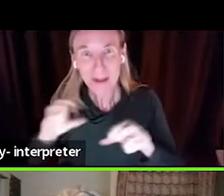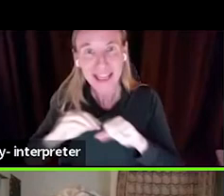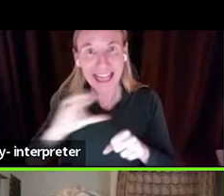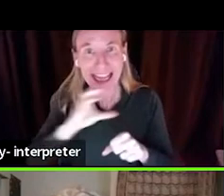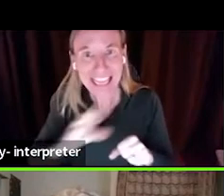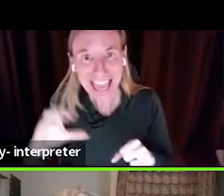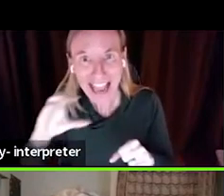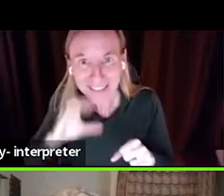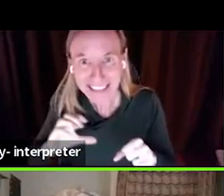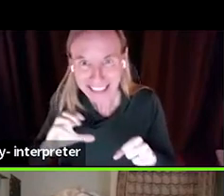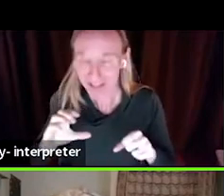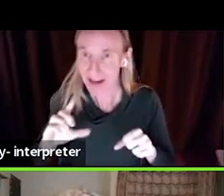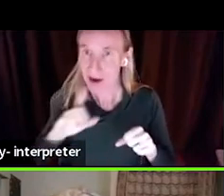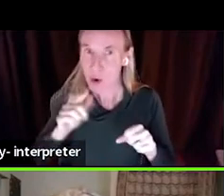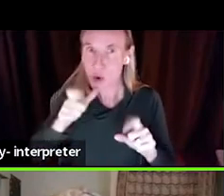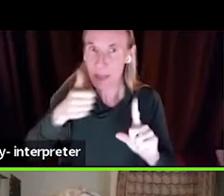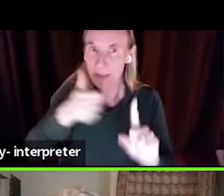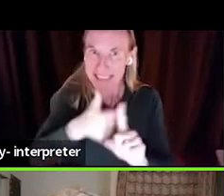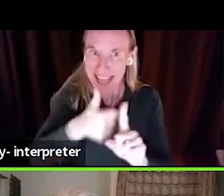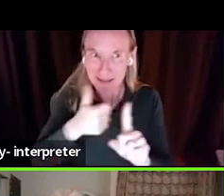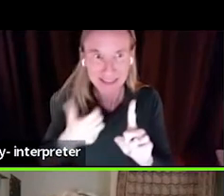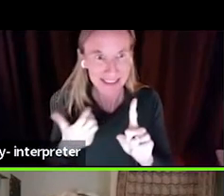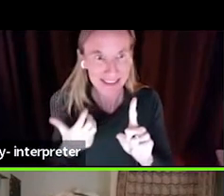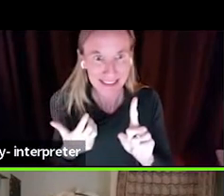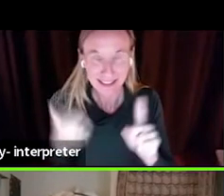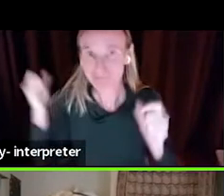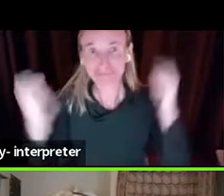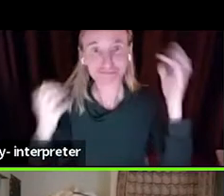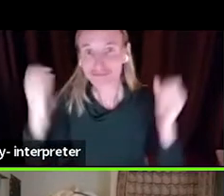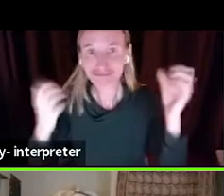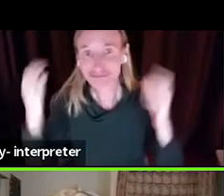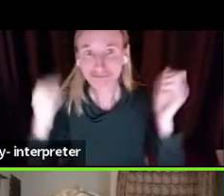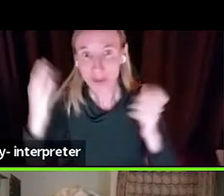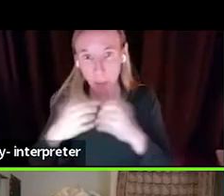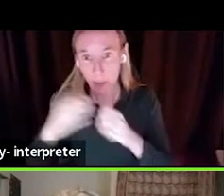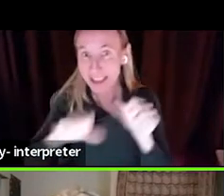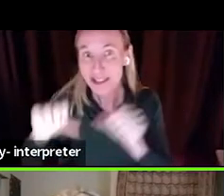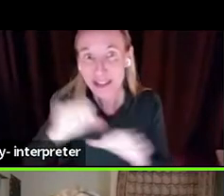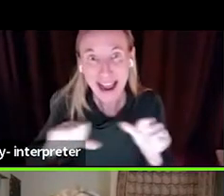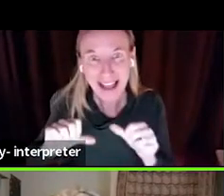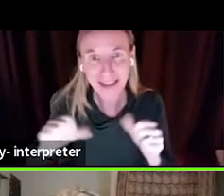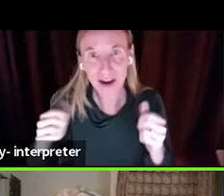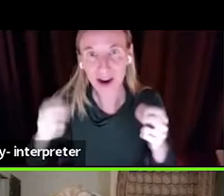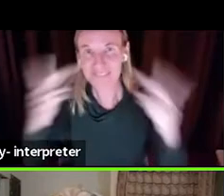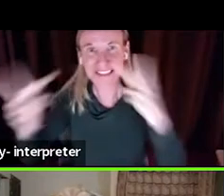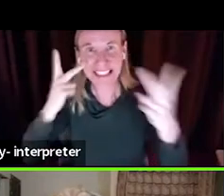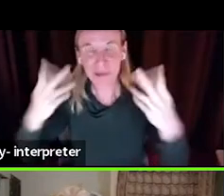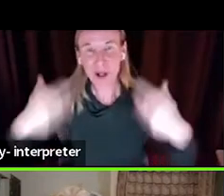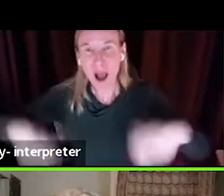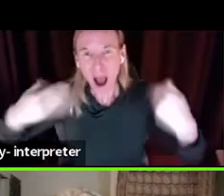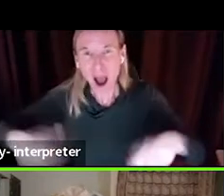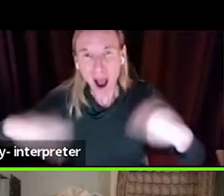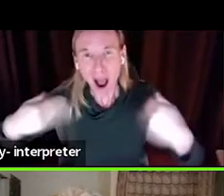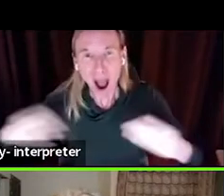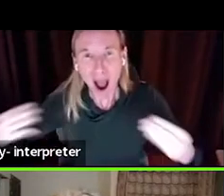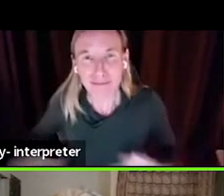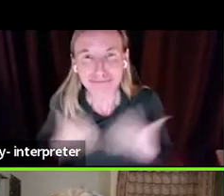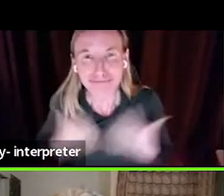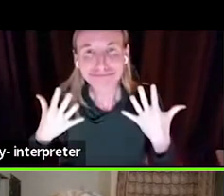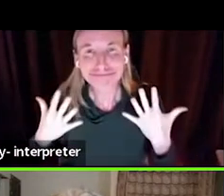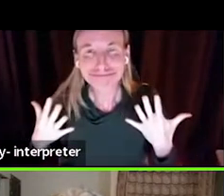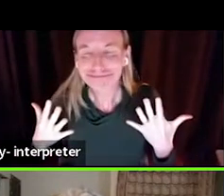who were signing with each other and very visible. And it was, it was, it